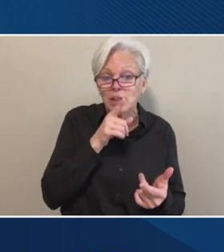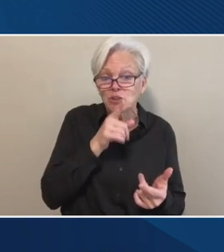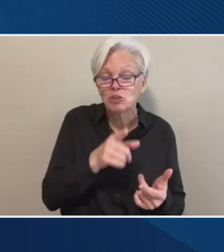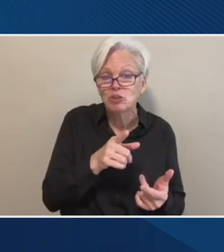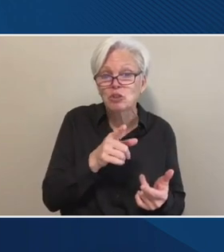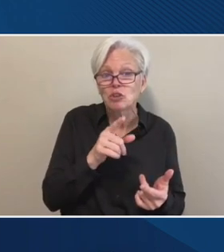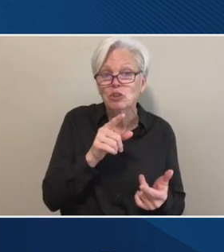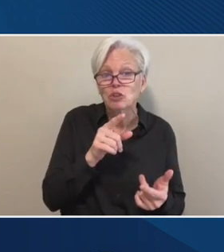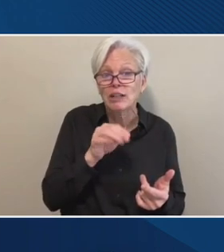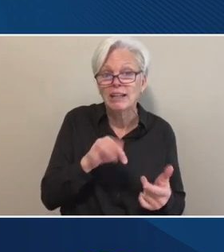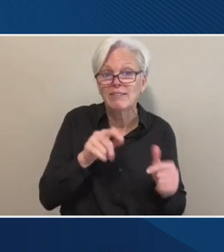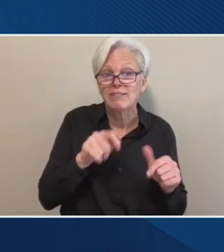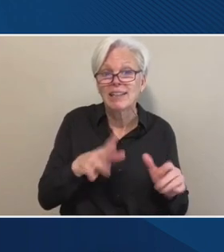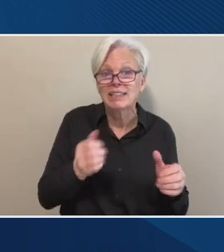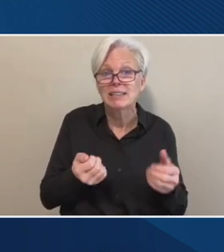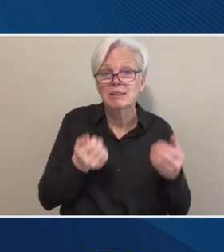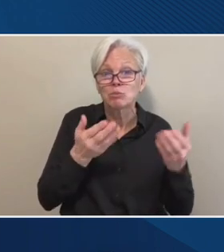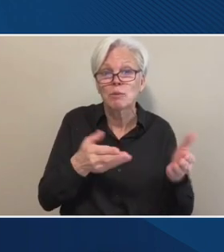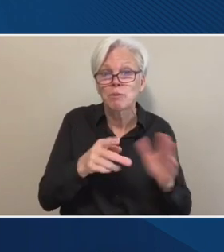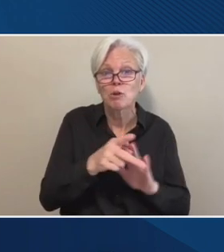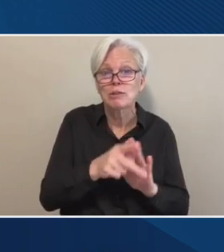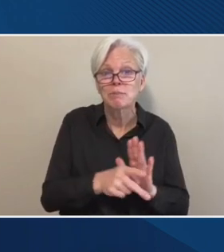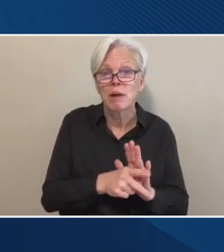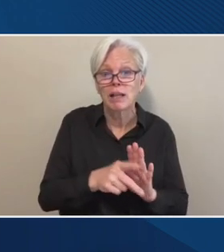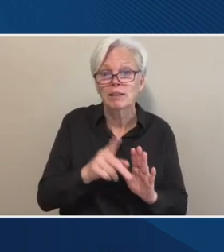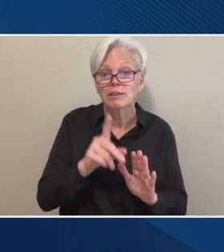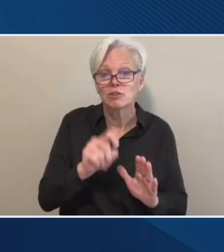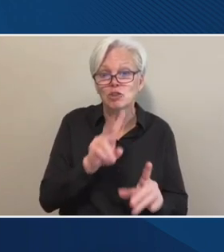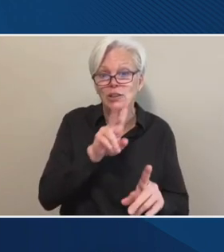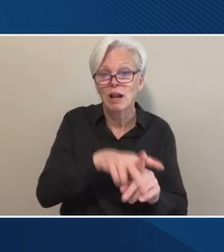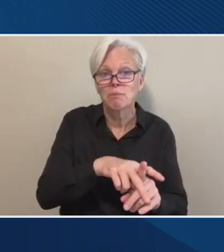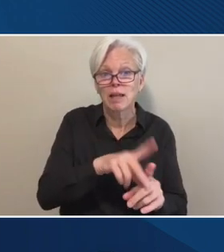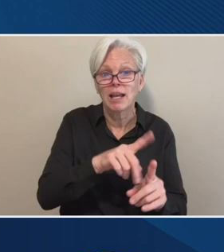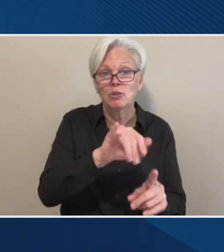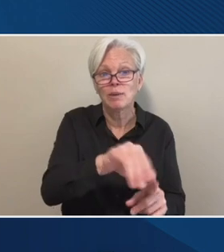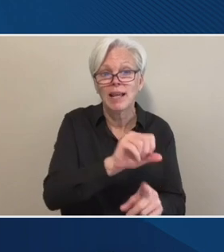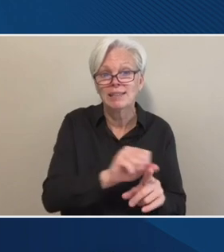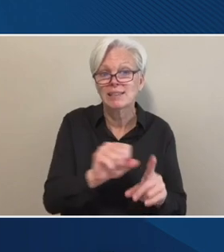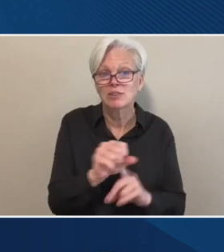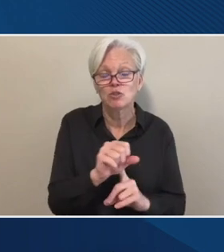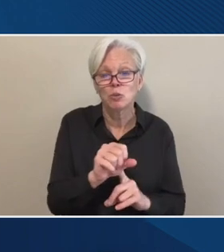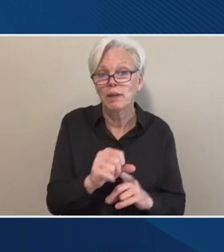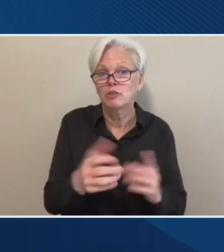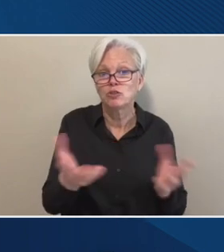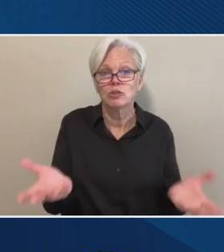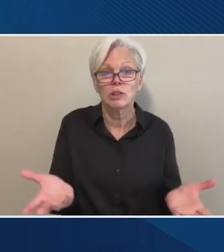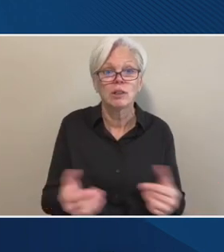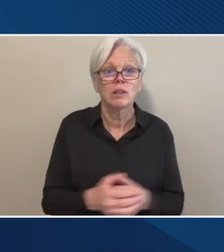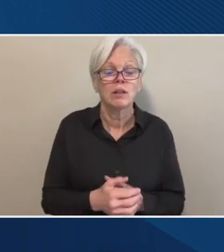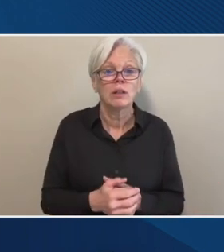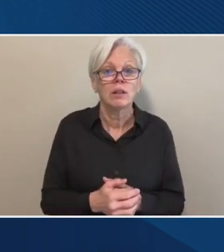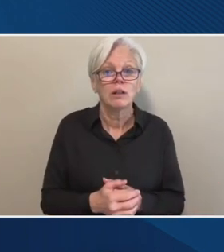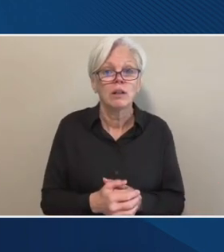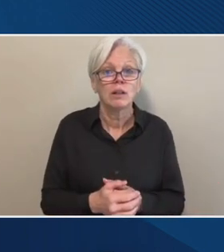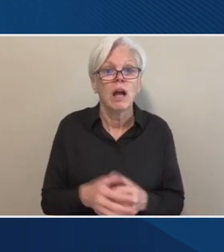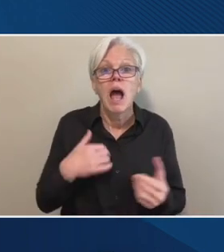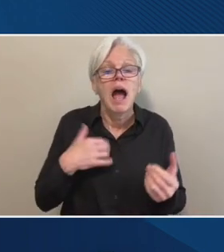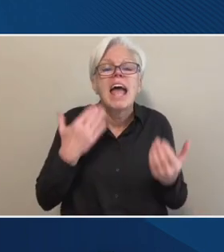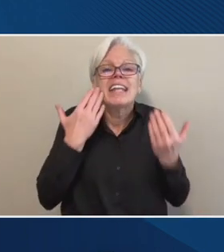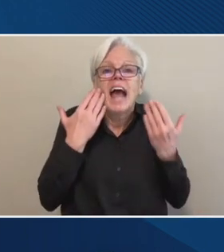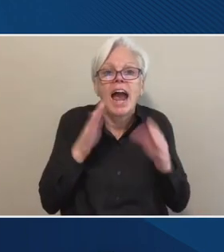proposed policy should apply to that situation. Um, and I don't know enough